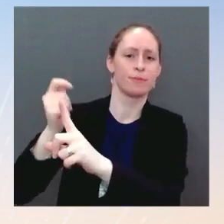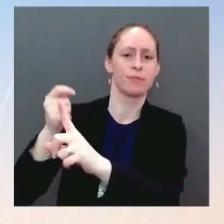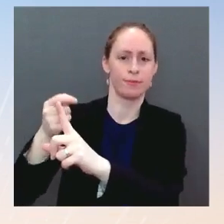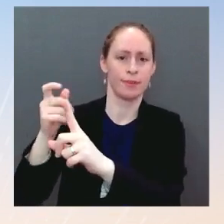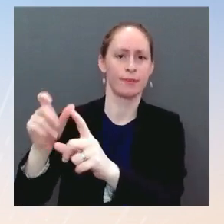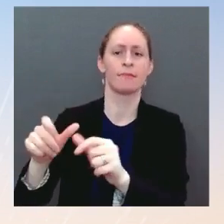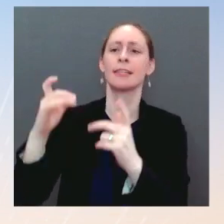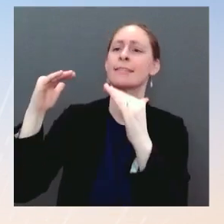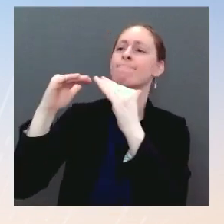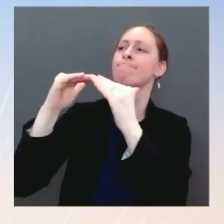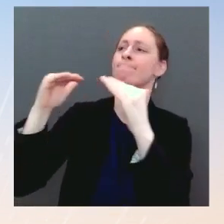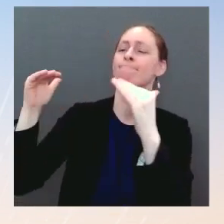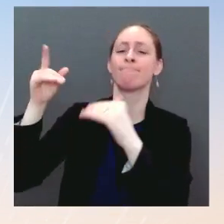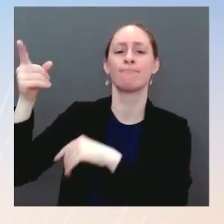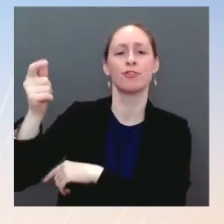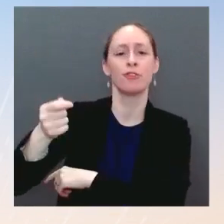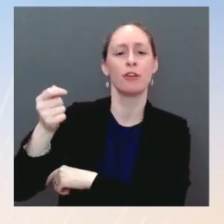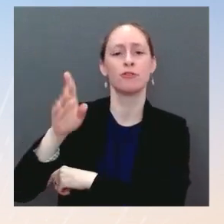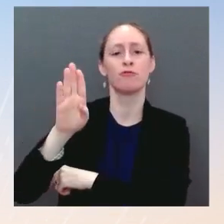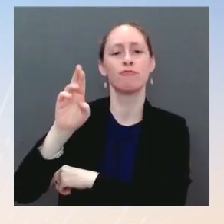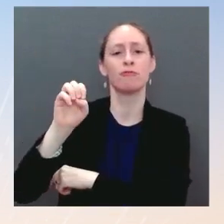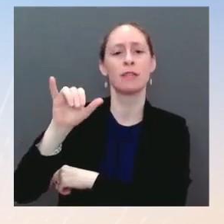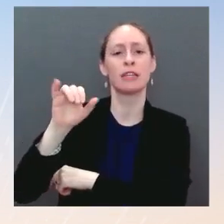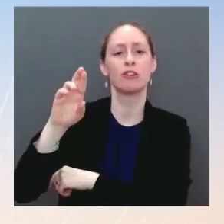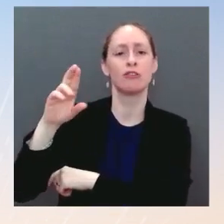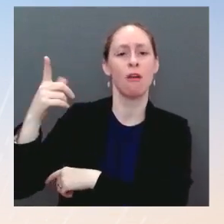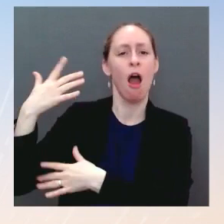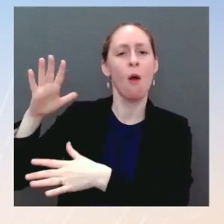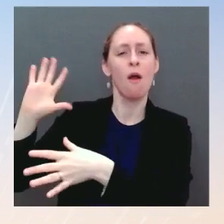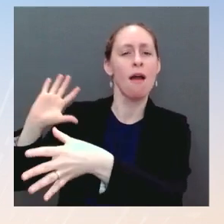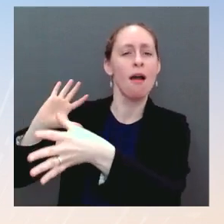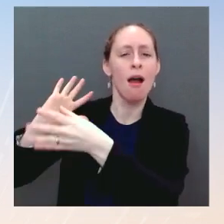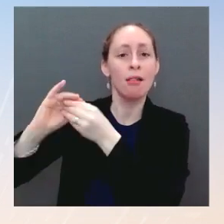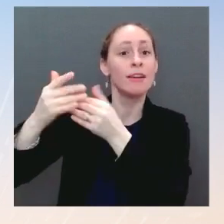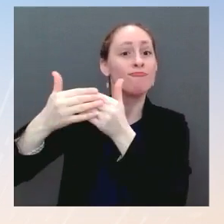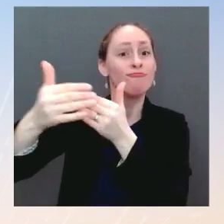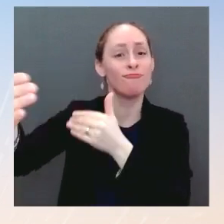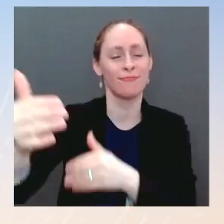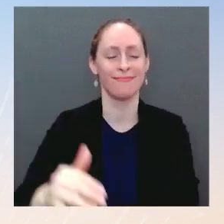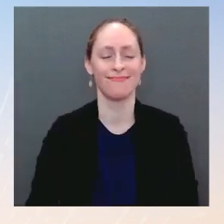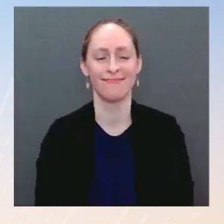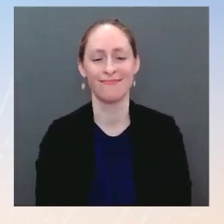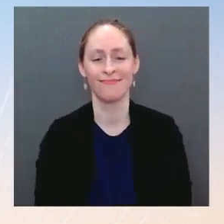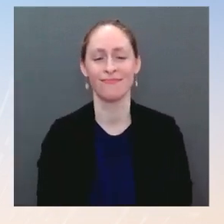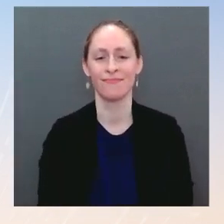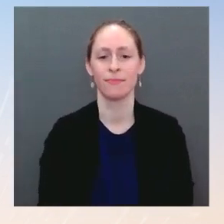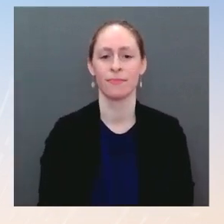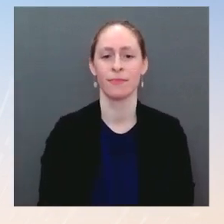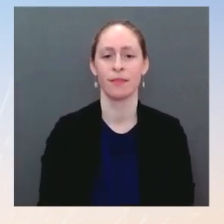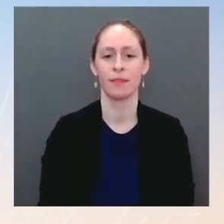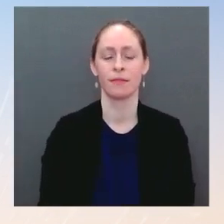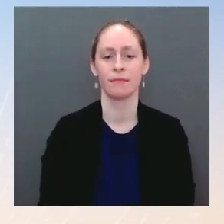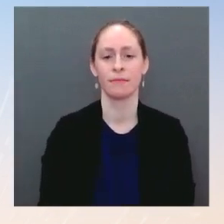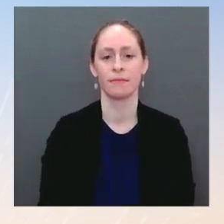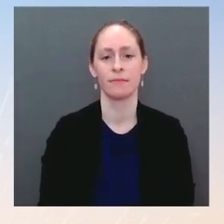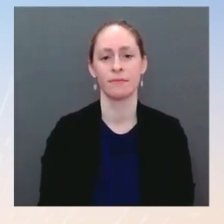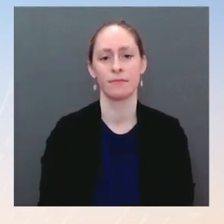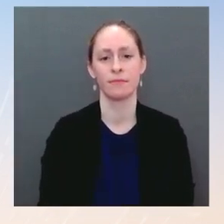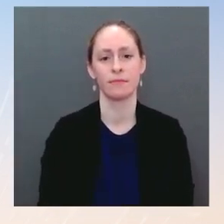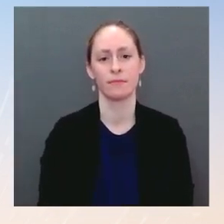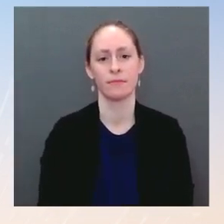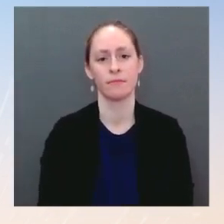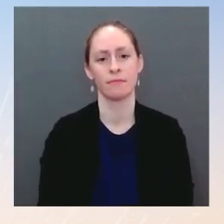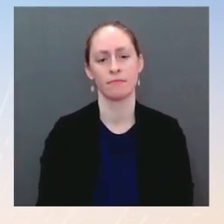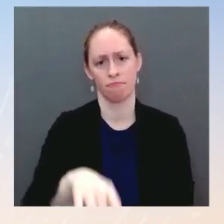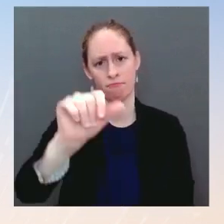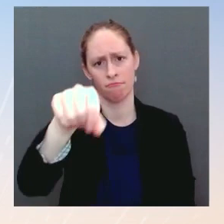course, is to work in good faith with leaders and ranking members and chairs of both parties to move this process forward. He wants that process